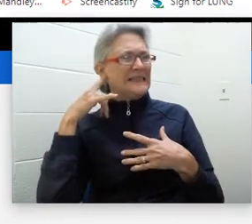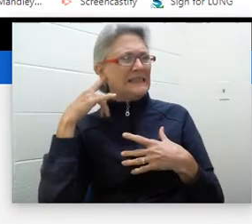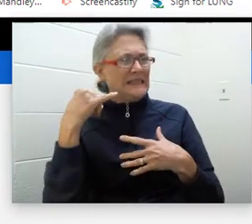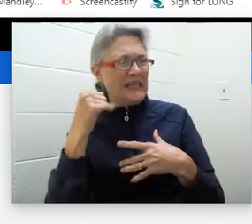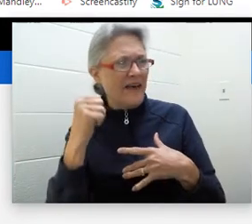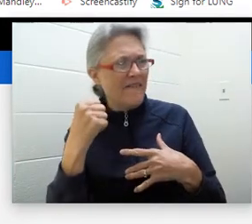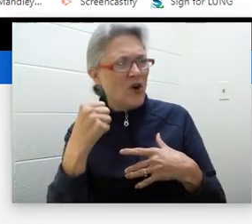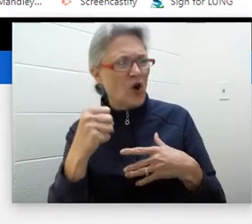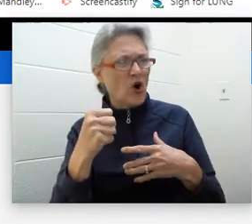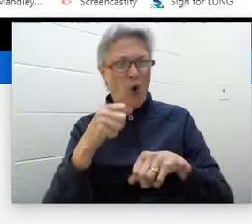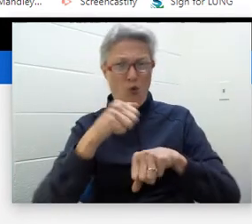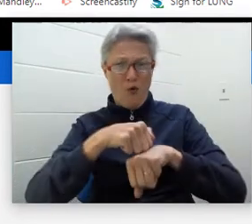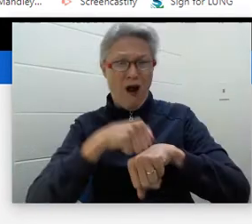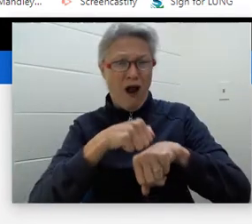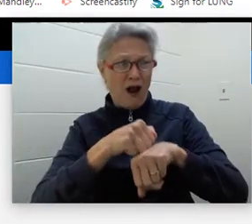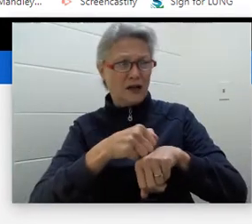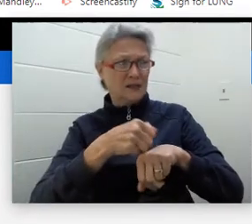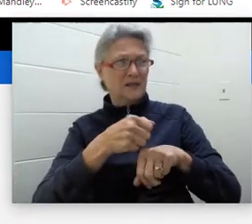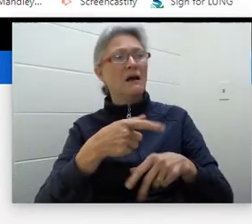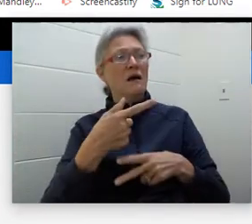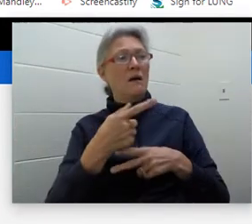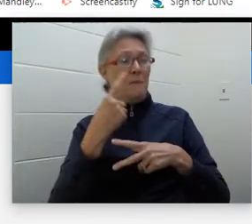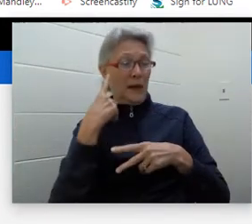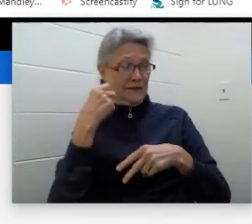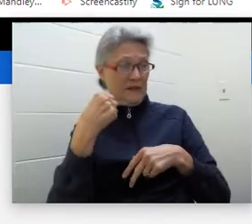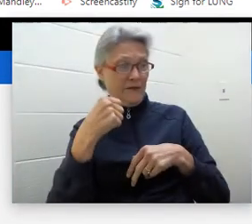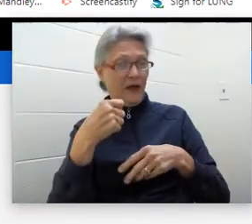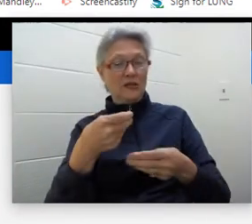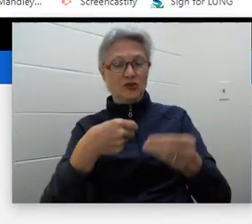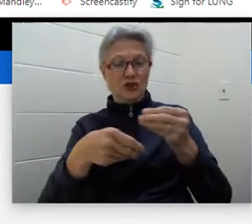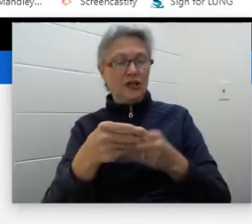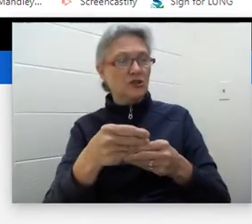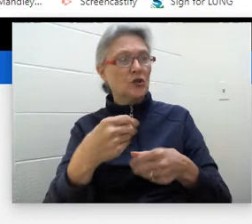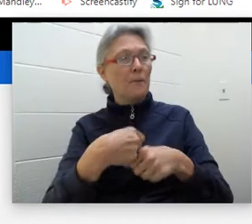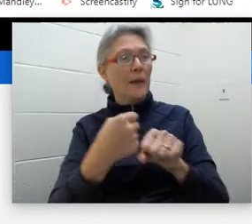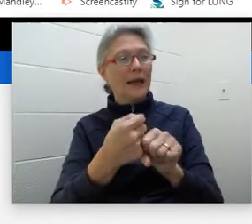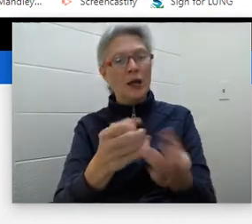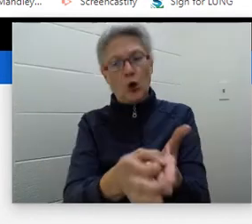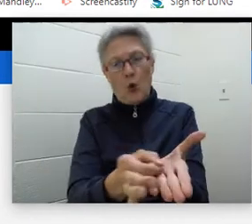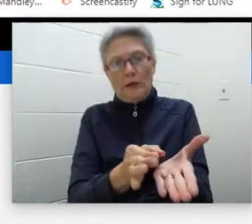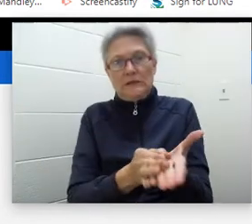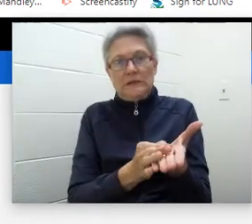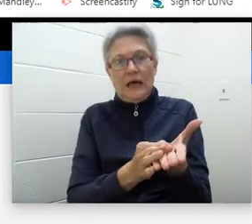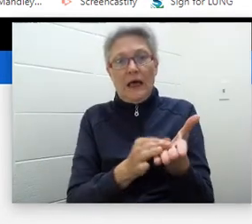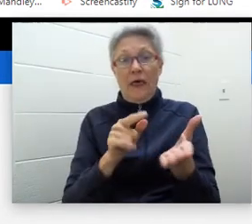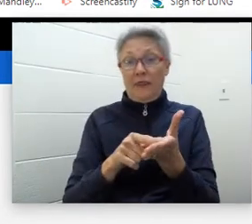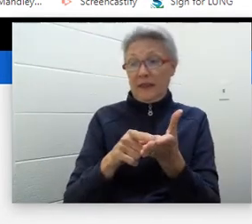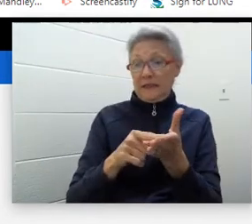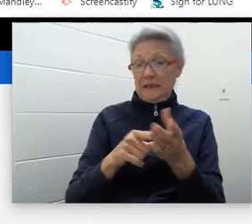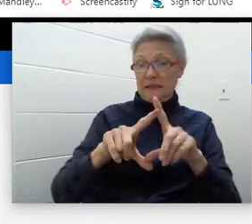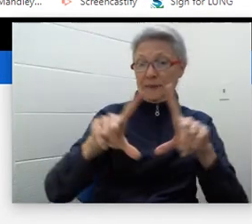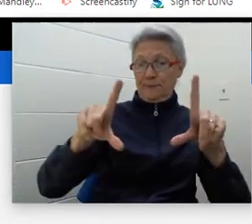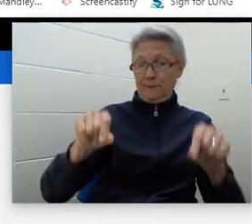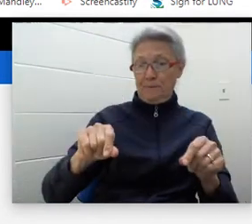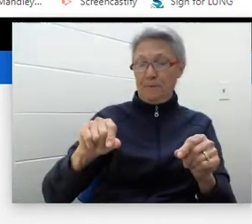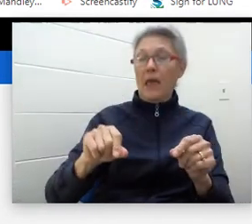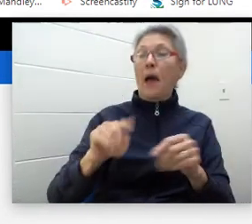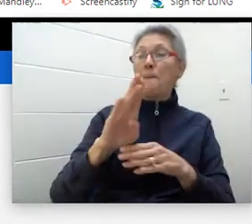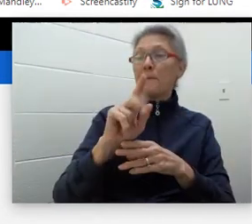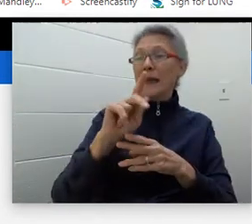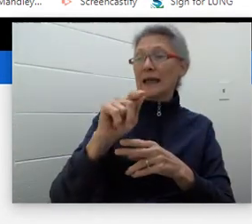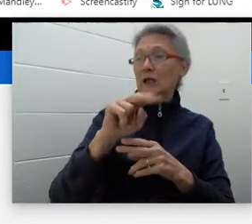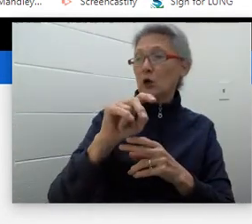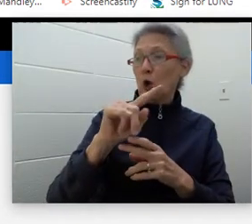convert it into coins, right? Now, this is a silver certificate. This is a banknote produced by the United States